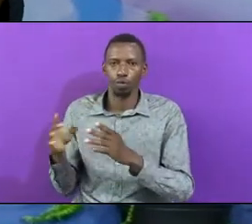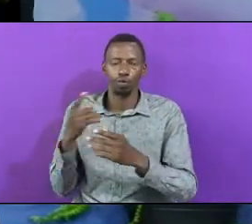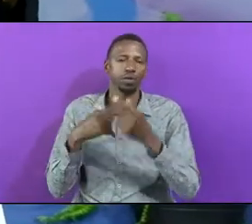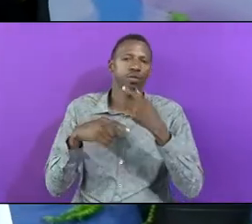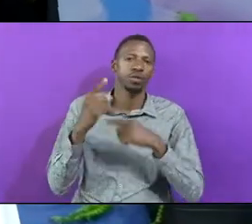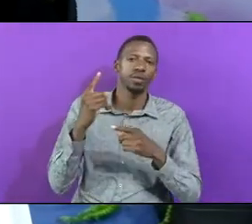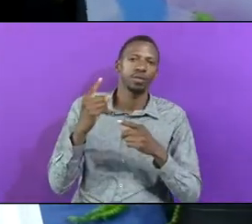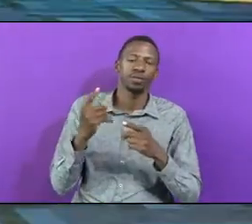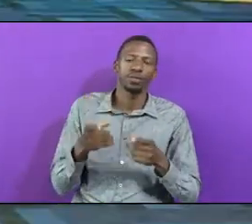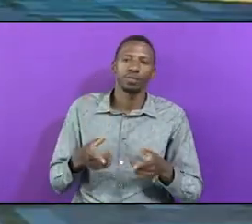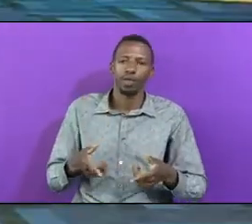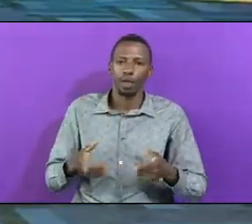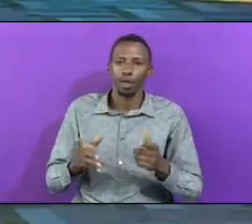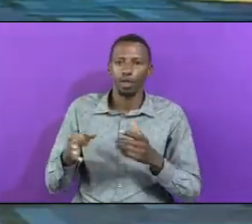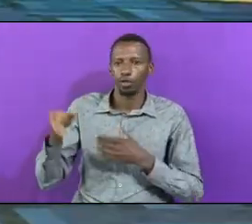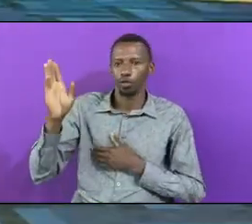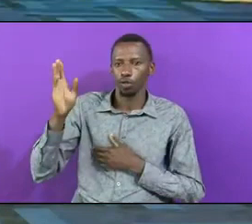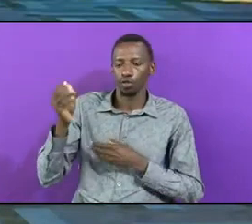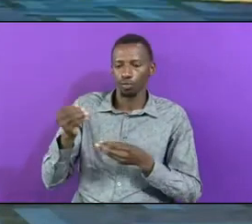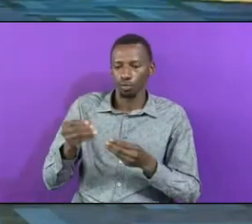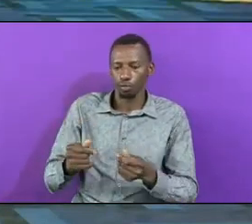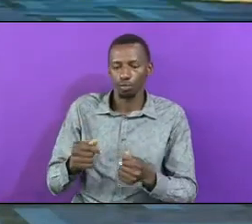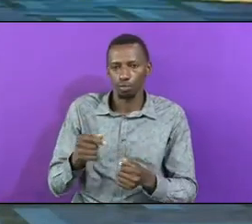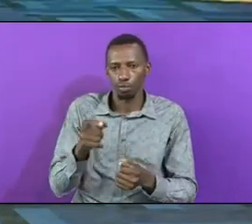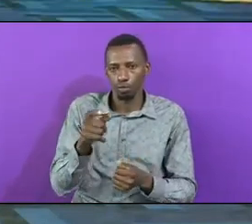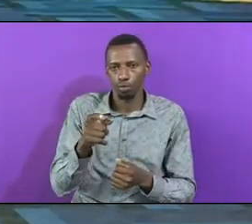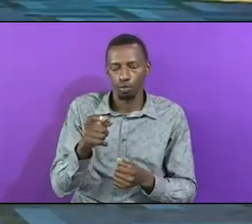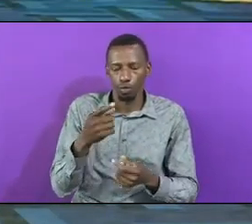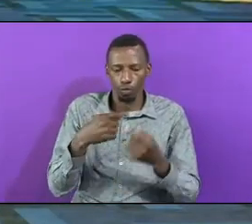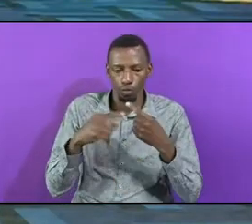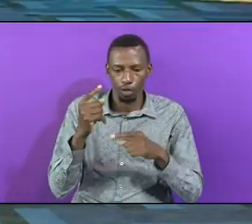You That You May Win In Jesus Name Amen